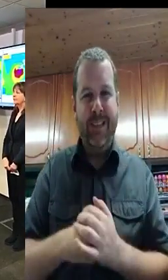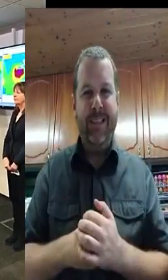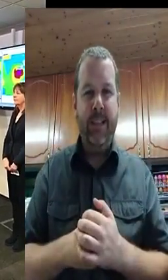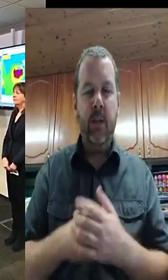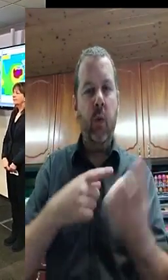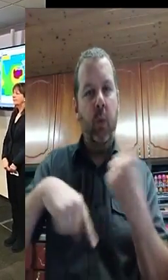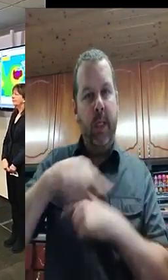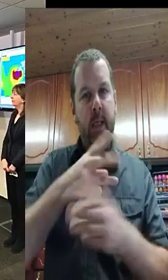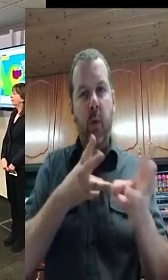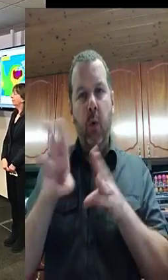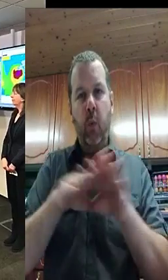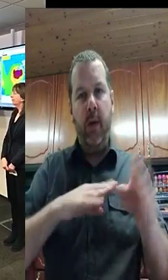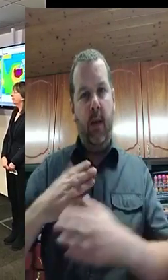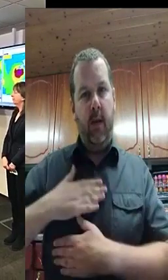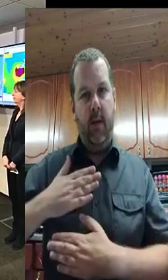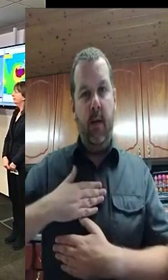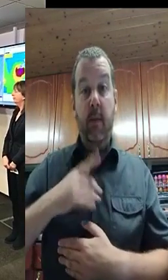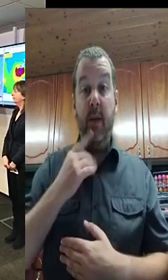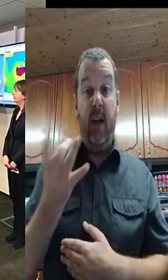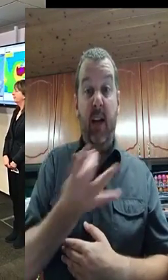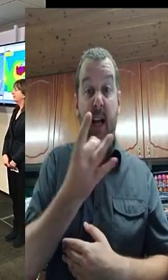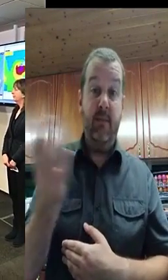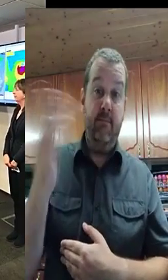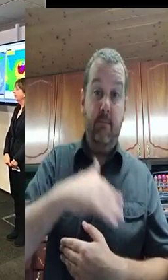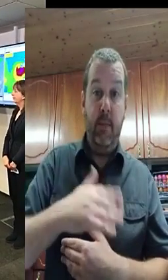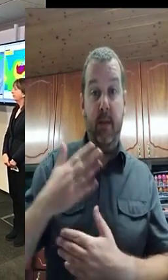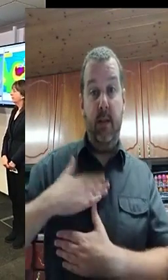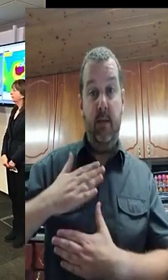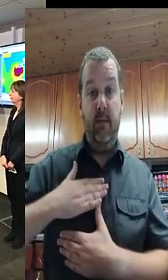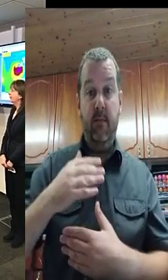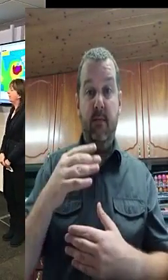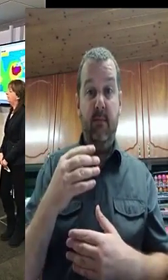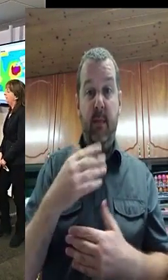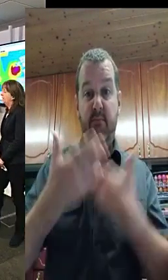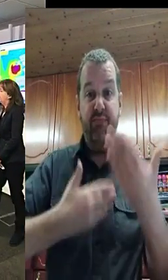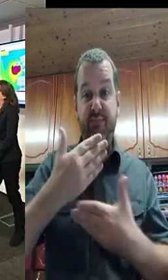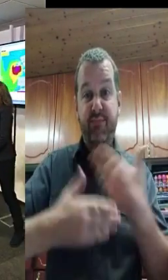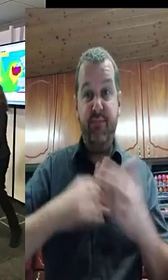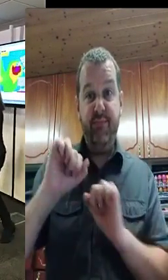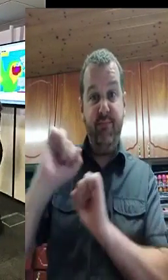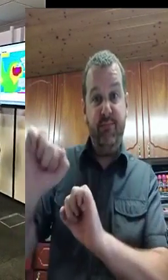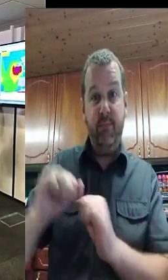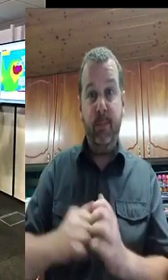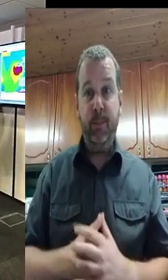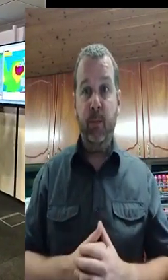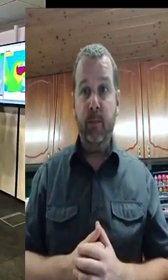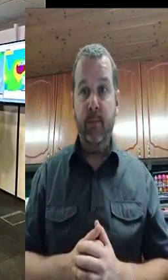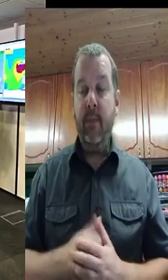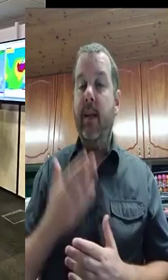primarily on the red areas, please be aware in the orange. We're looking at severe conditions.